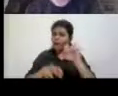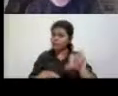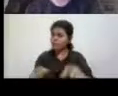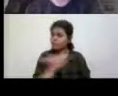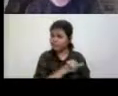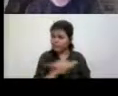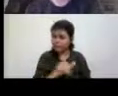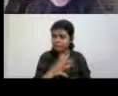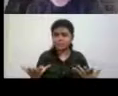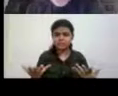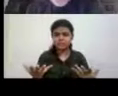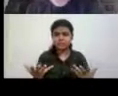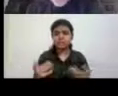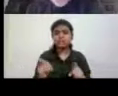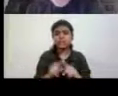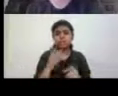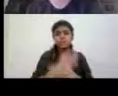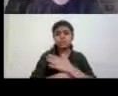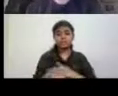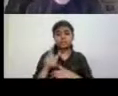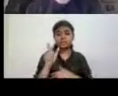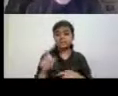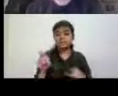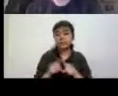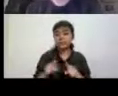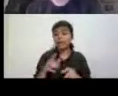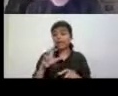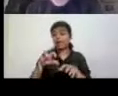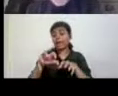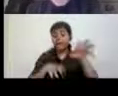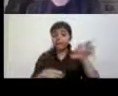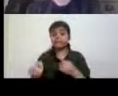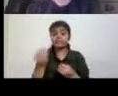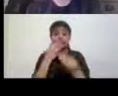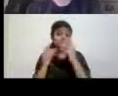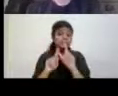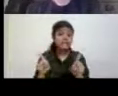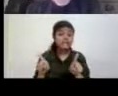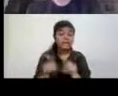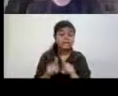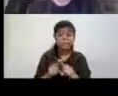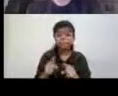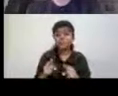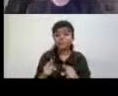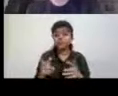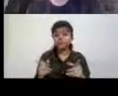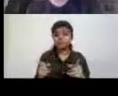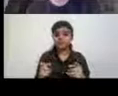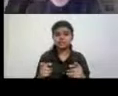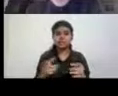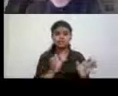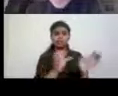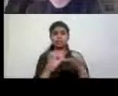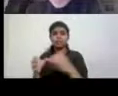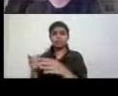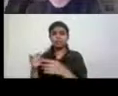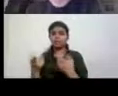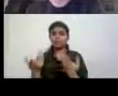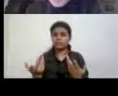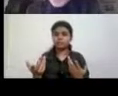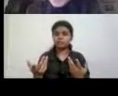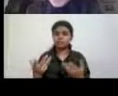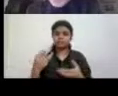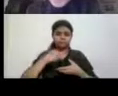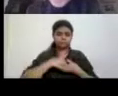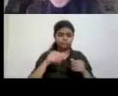were disabled people. Don't eat animals. Farm practices disable animals. Speciesism is like ableism.